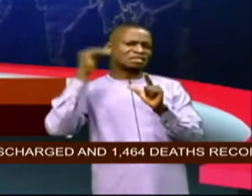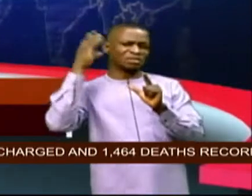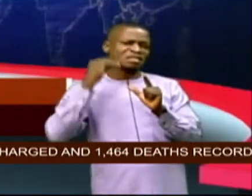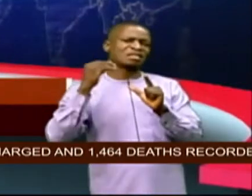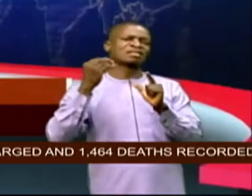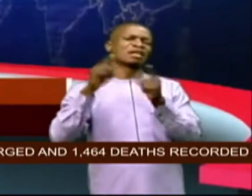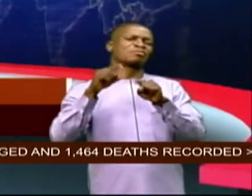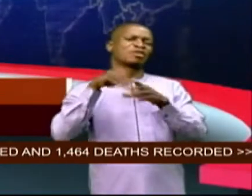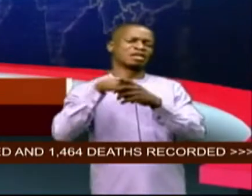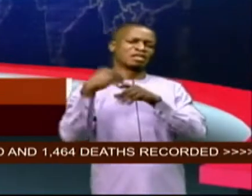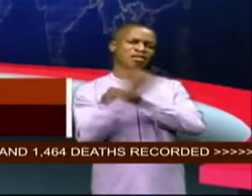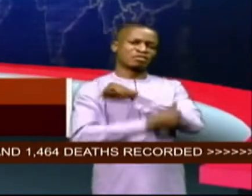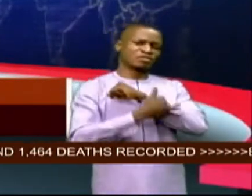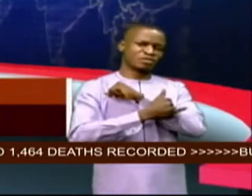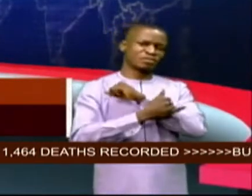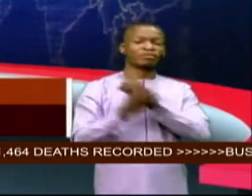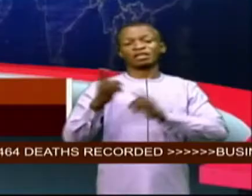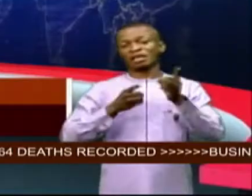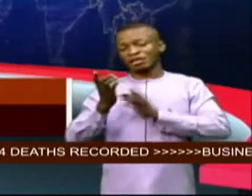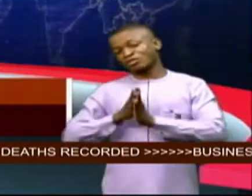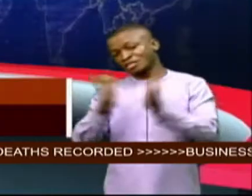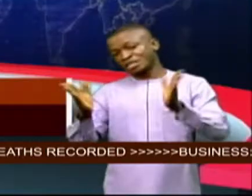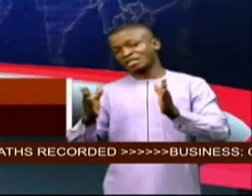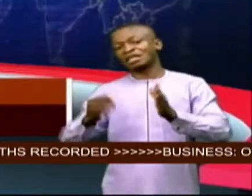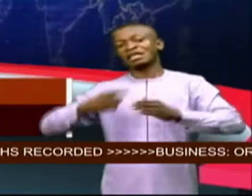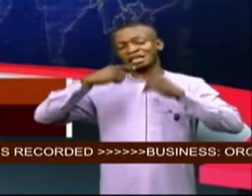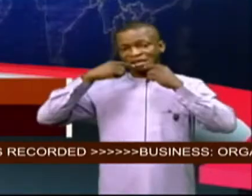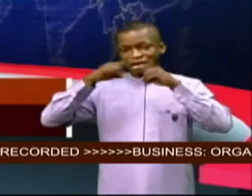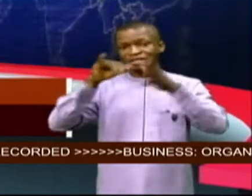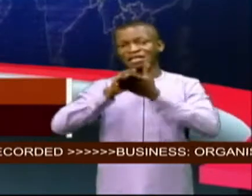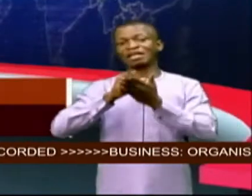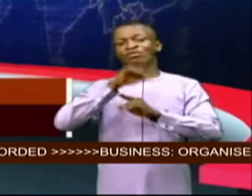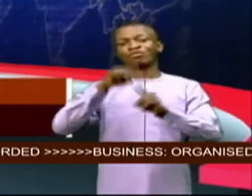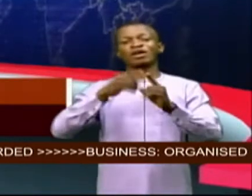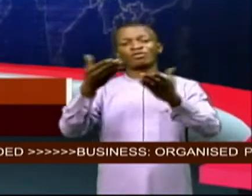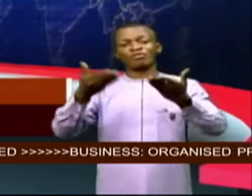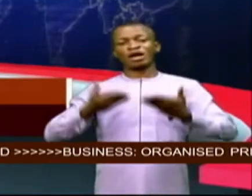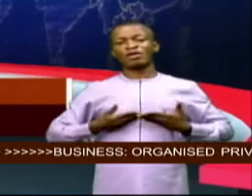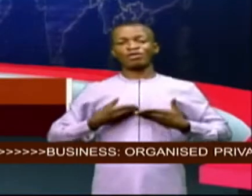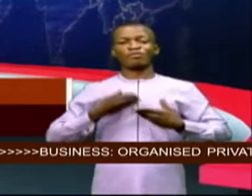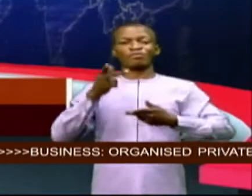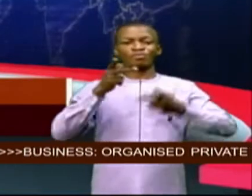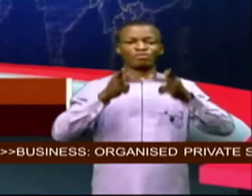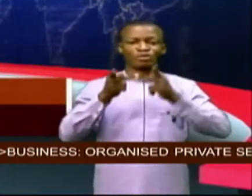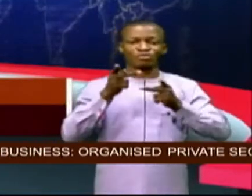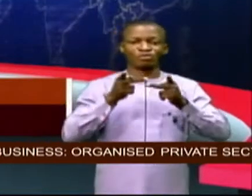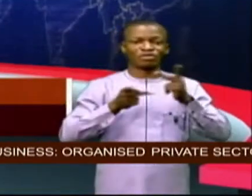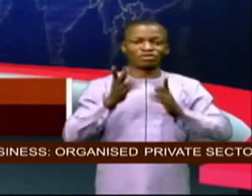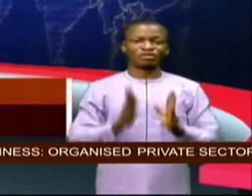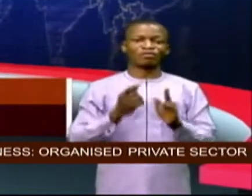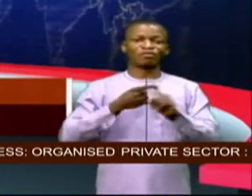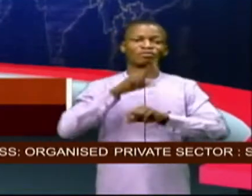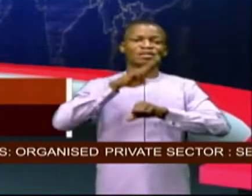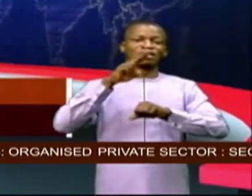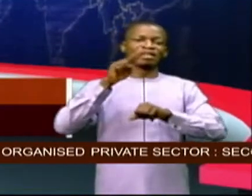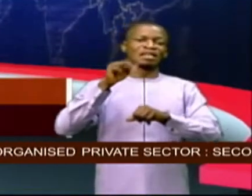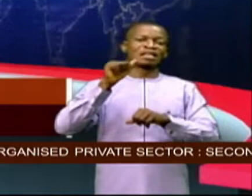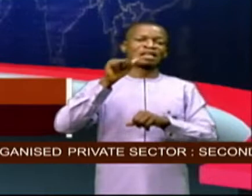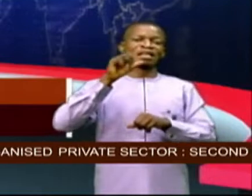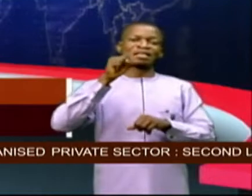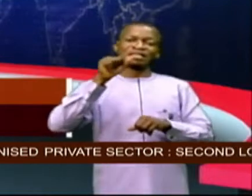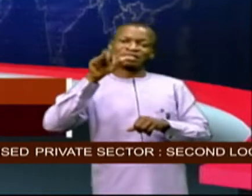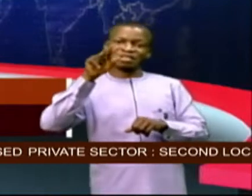the country the director general stated these when he received a delegation from the nasarawa state university kefi